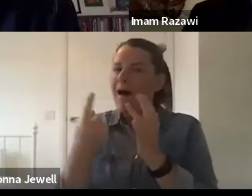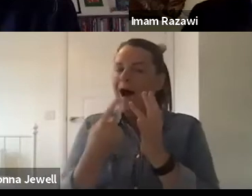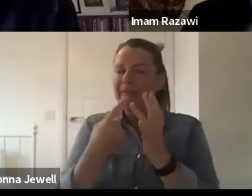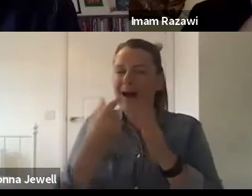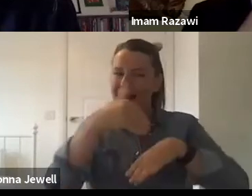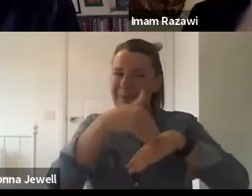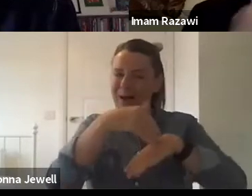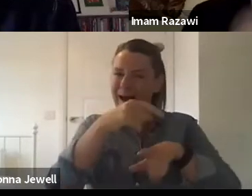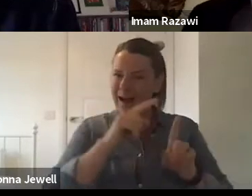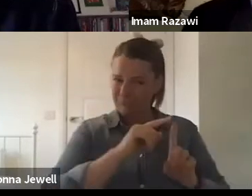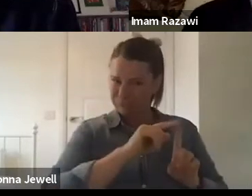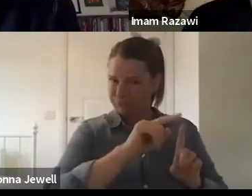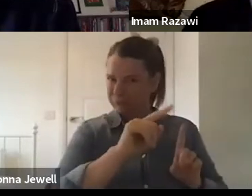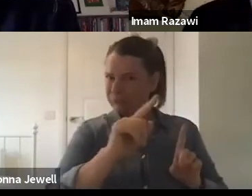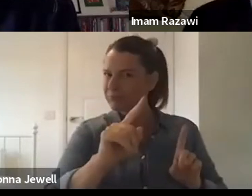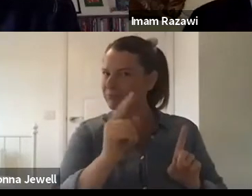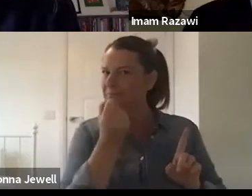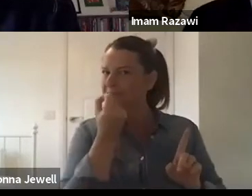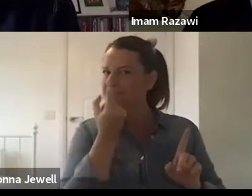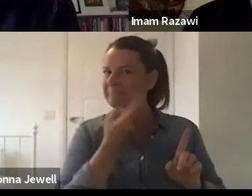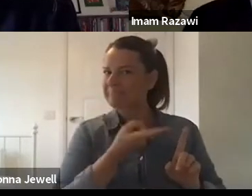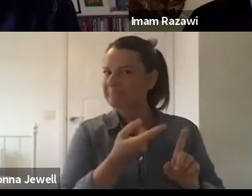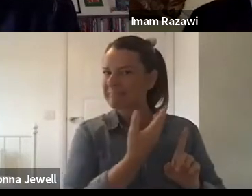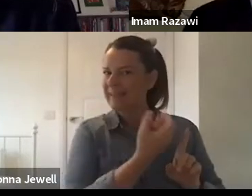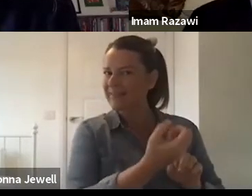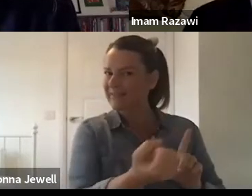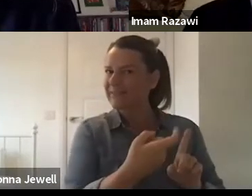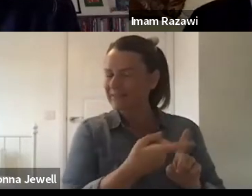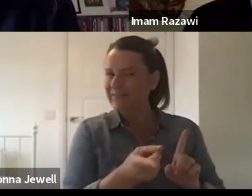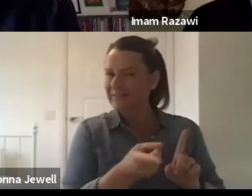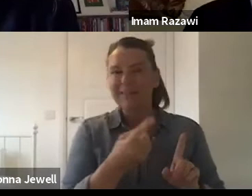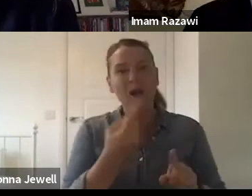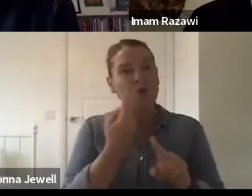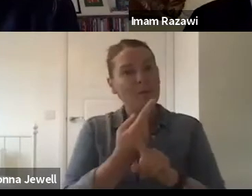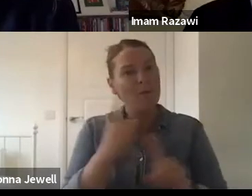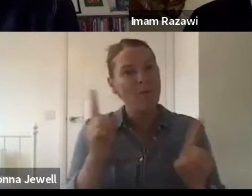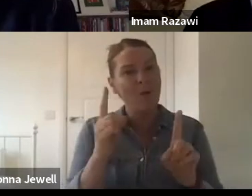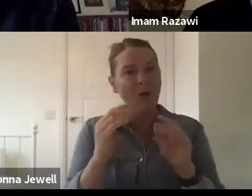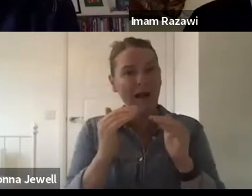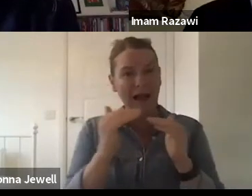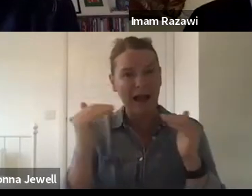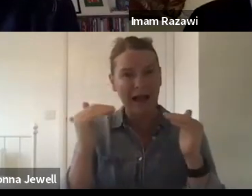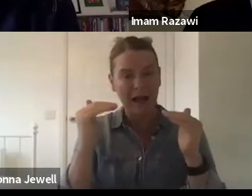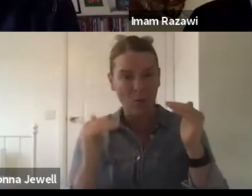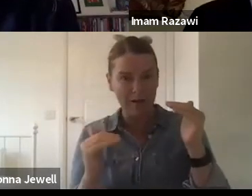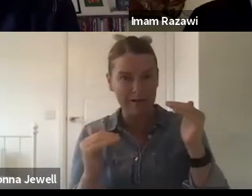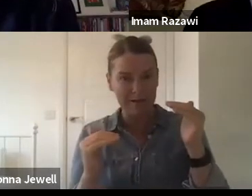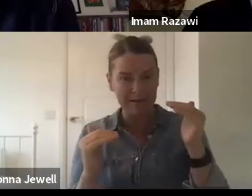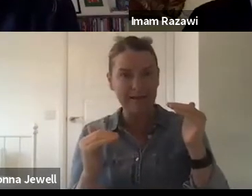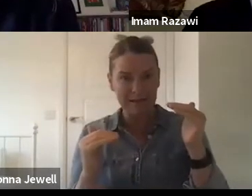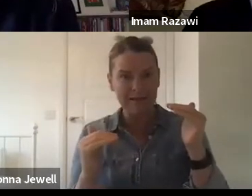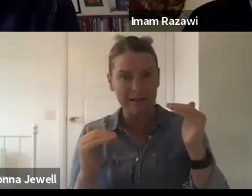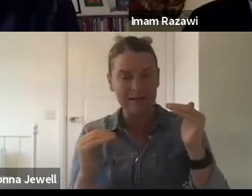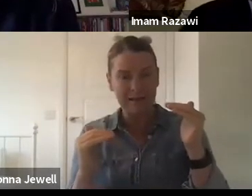perspective. And I think we talked earlier about inequality and the sorts of structural inequalities that we see in our